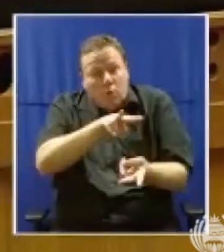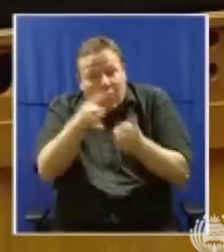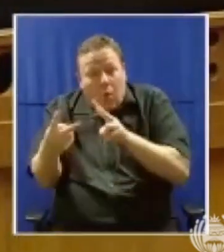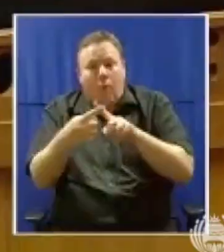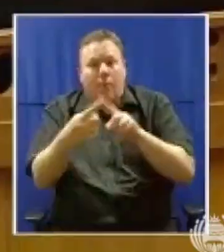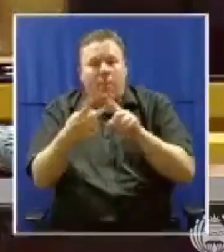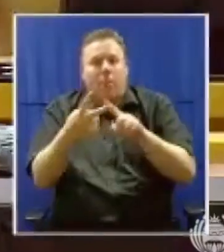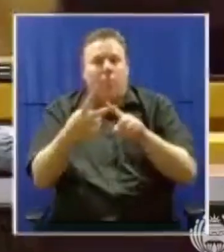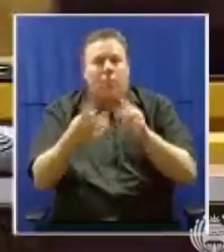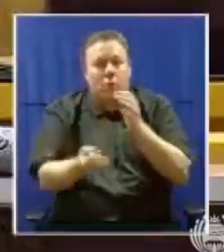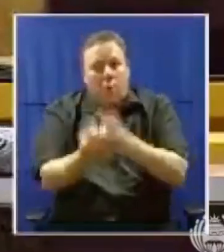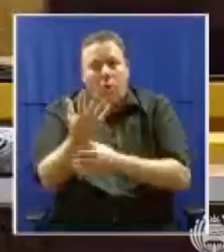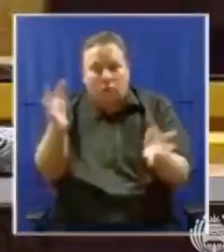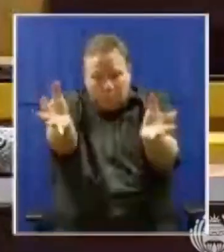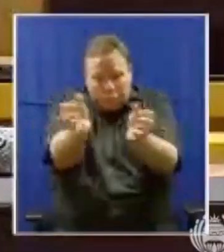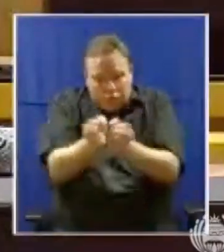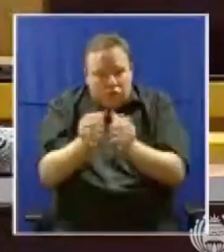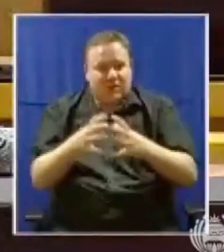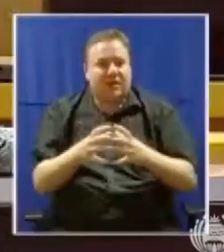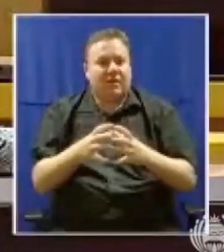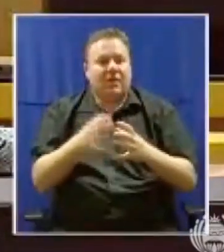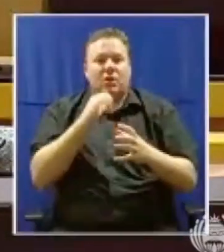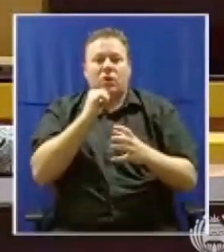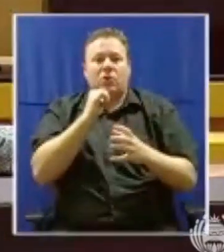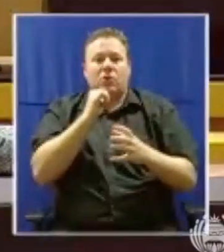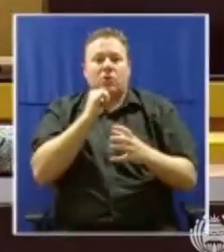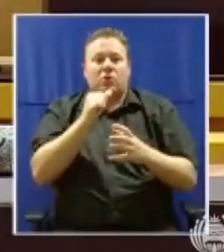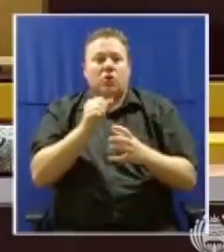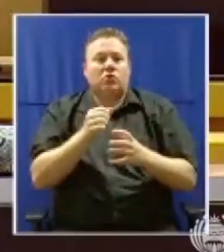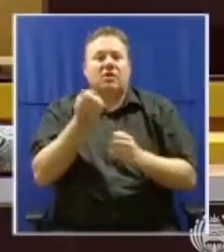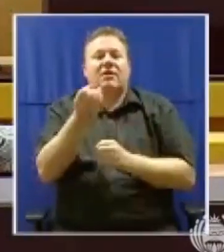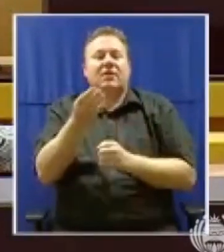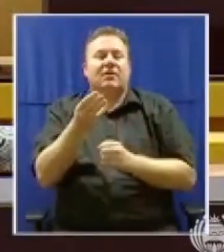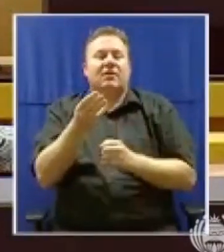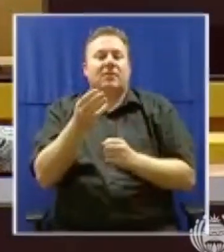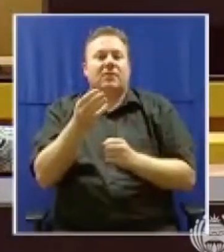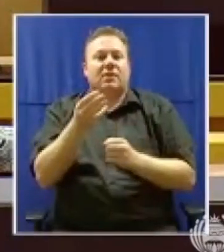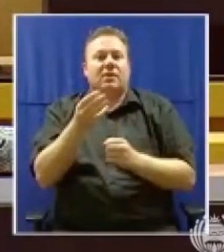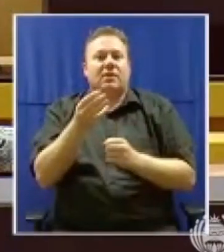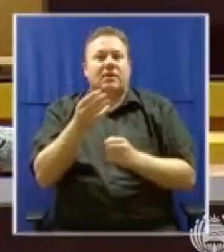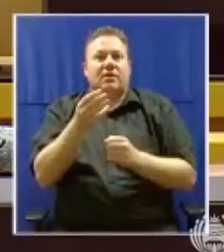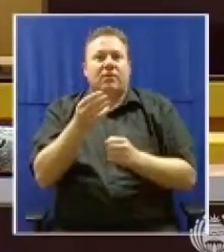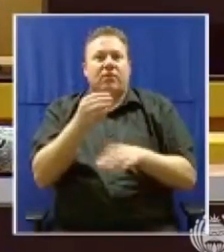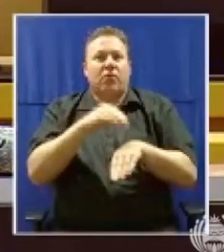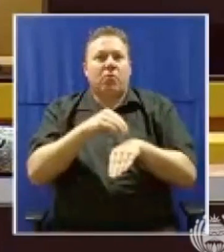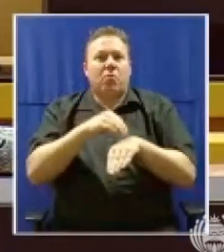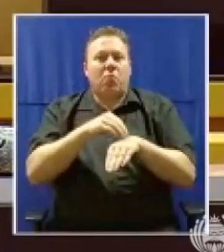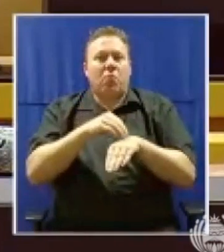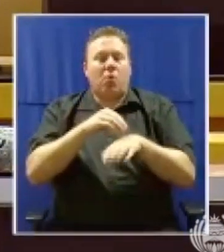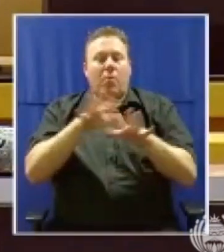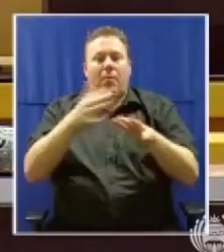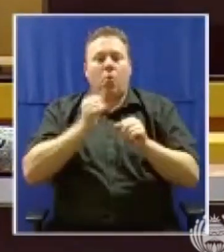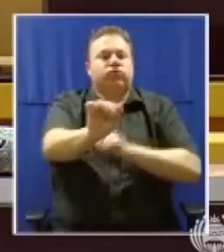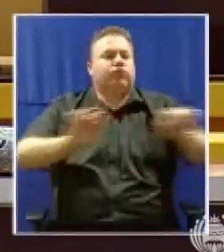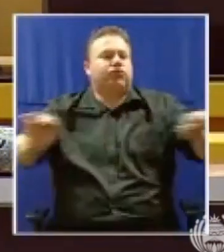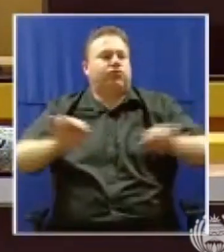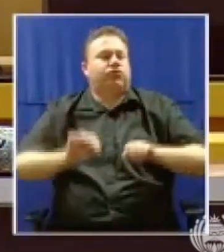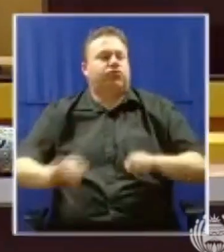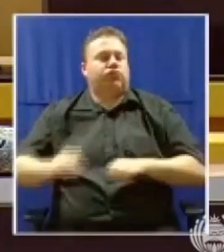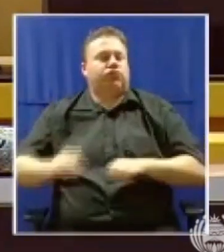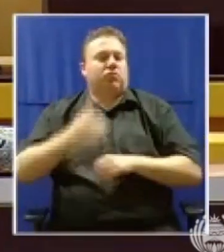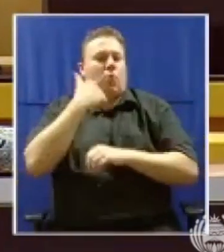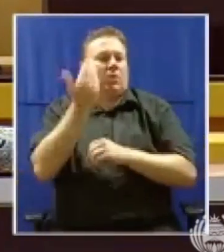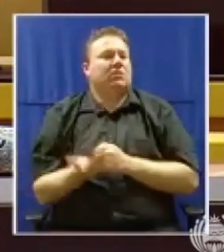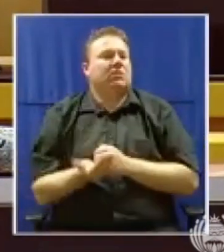towards the centre, instead of giving more oxygen to those who are driving us apart. You have to now show that you are serious